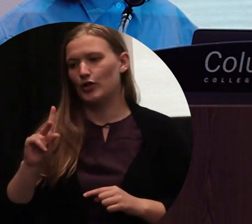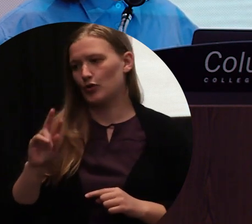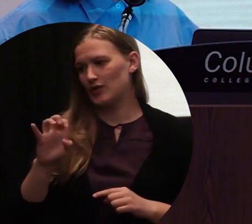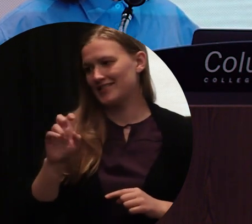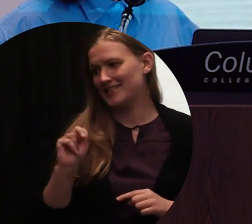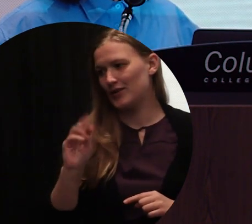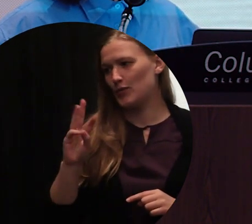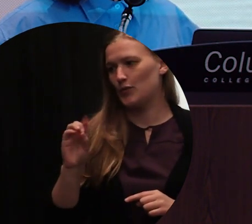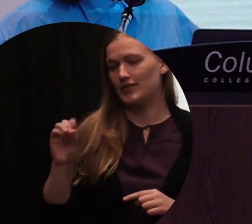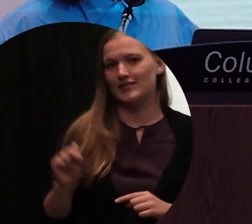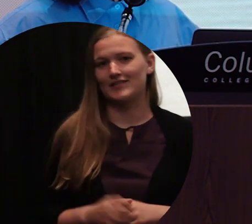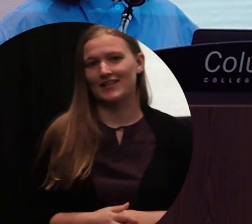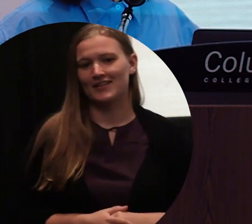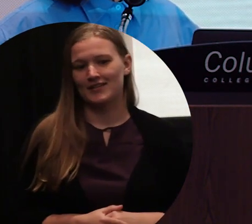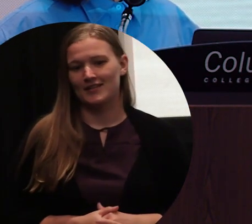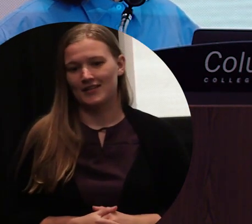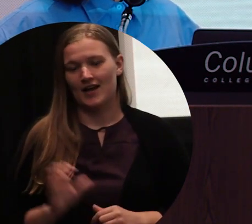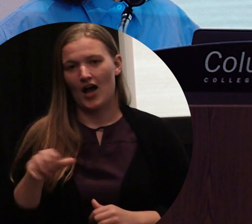So other images of this piece.